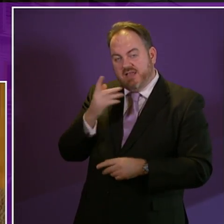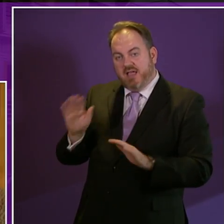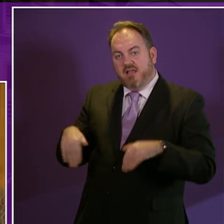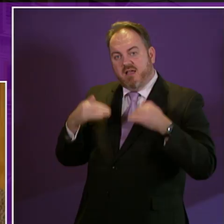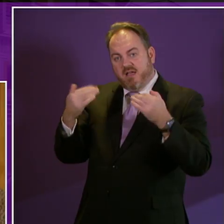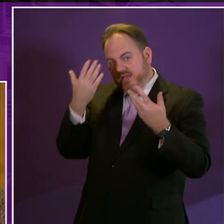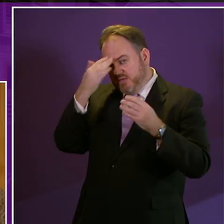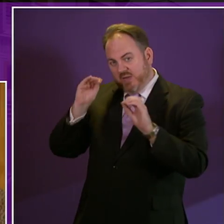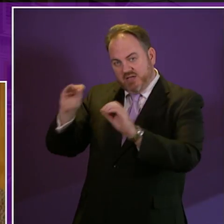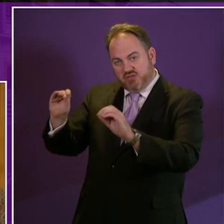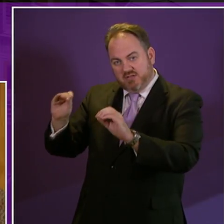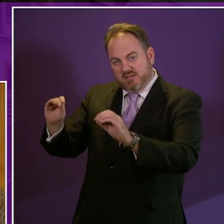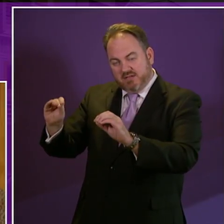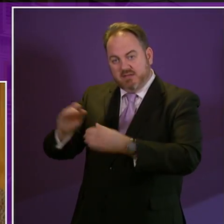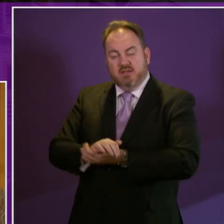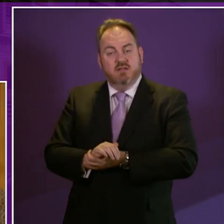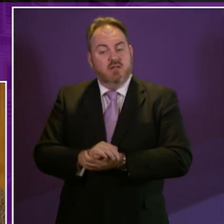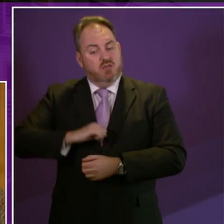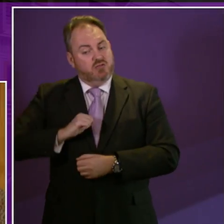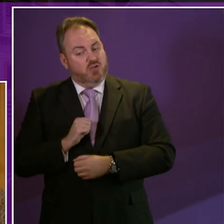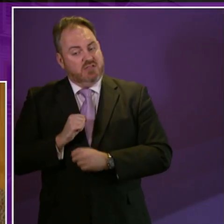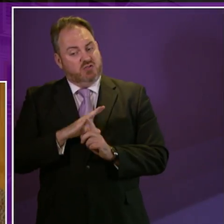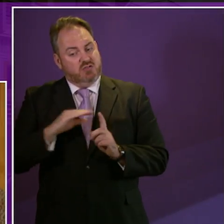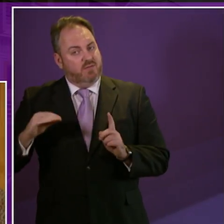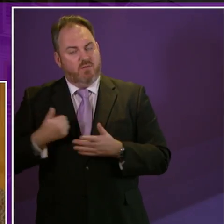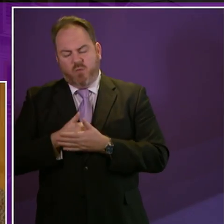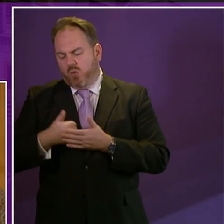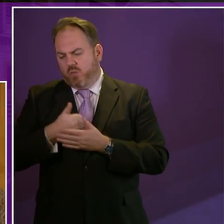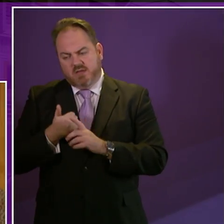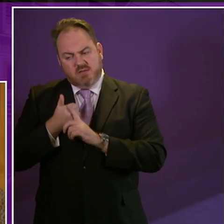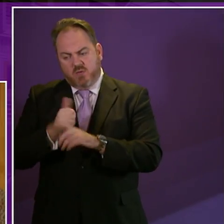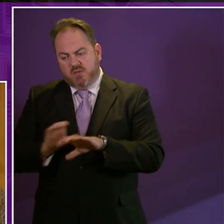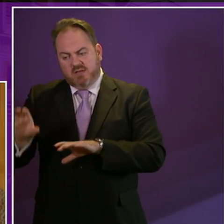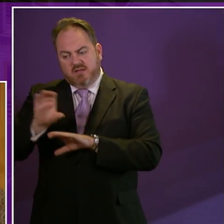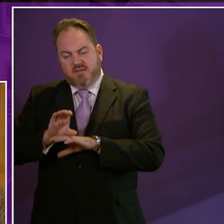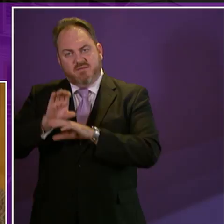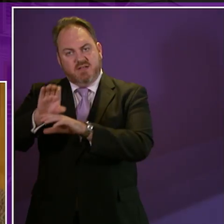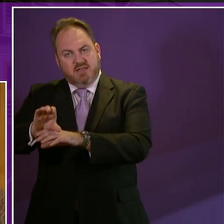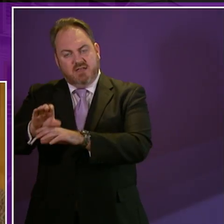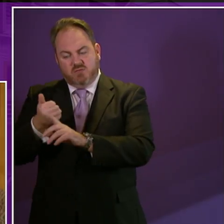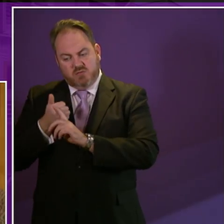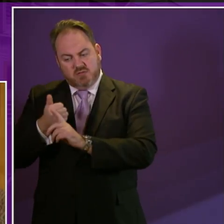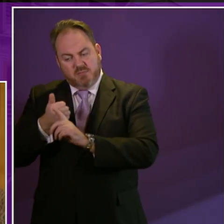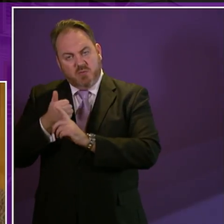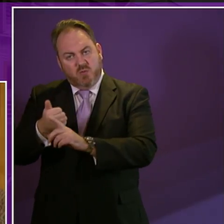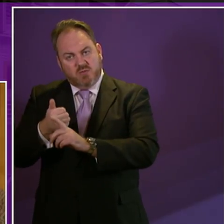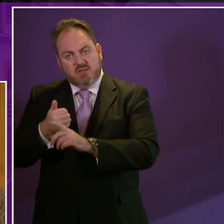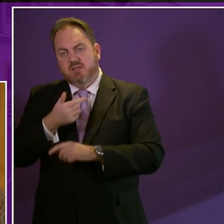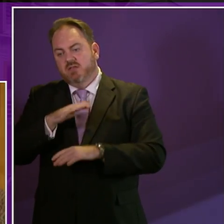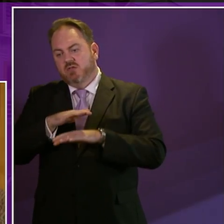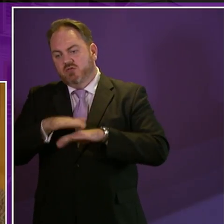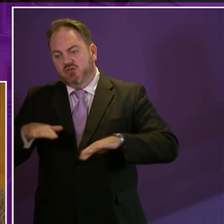education the Scottish Conservatives have always supported additional funding to follow pupils with additional support needs